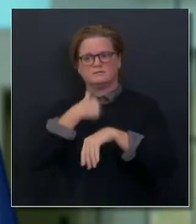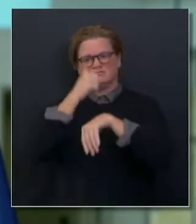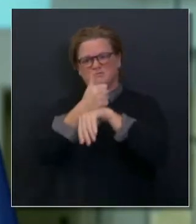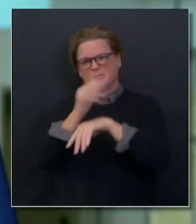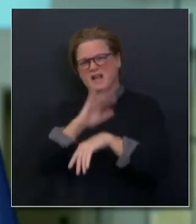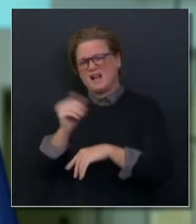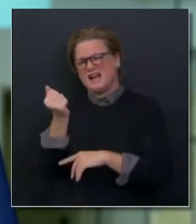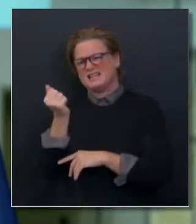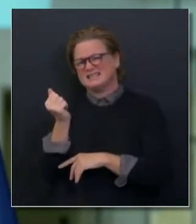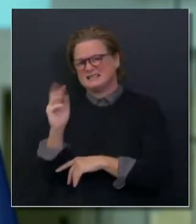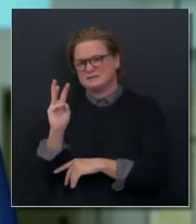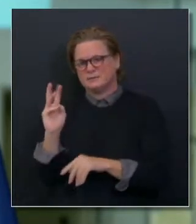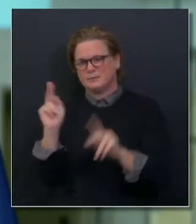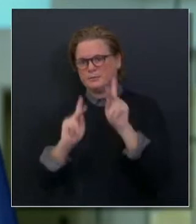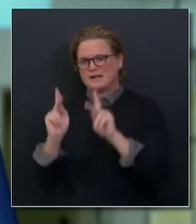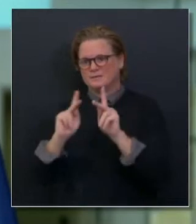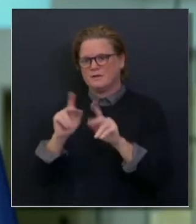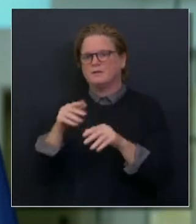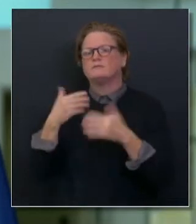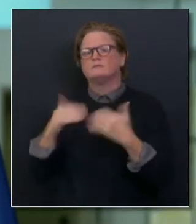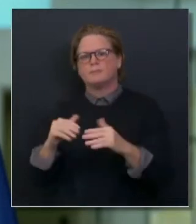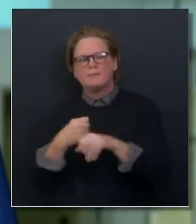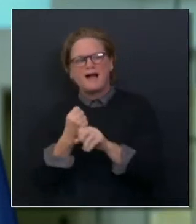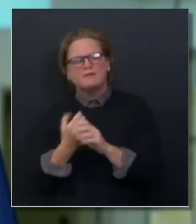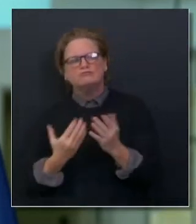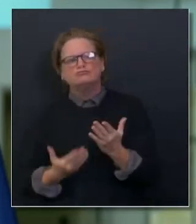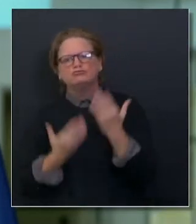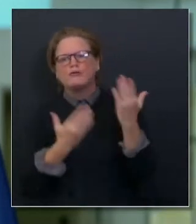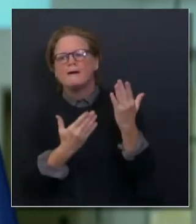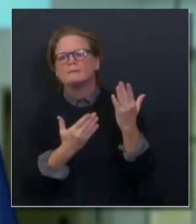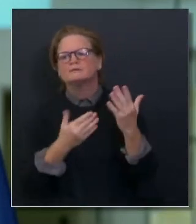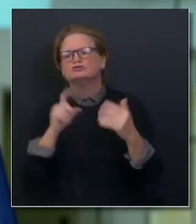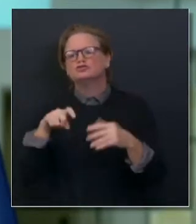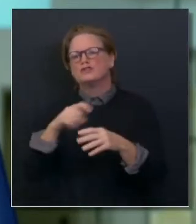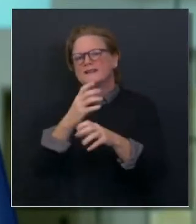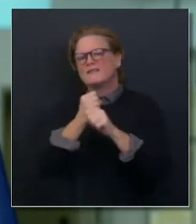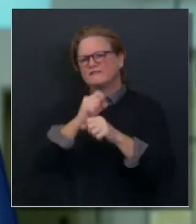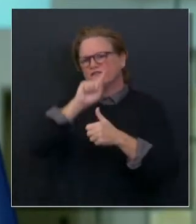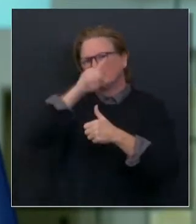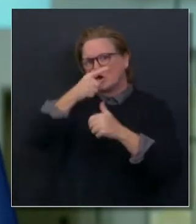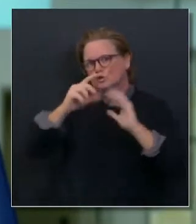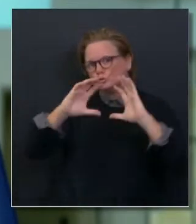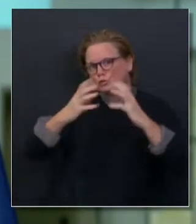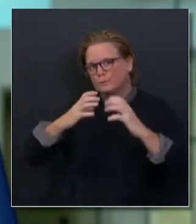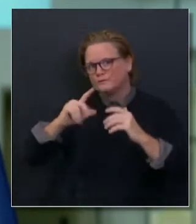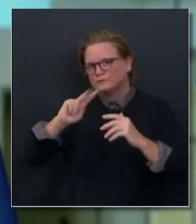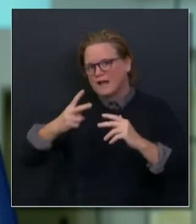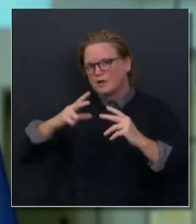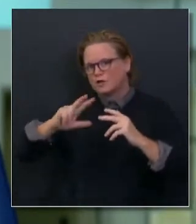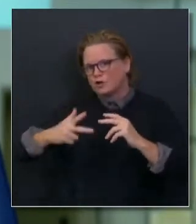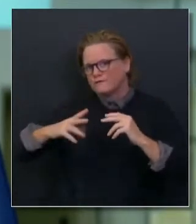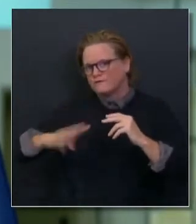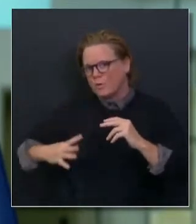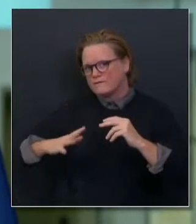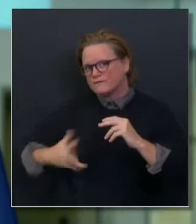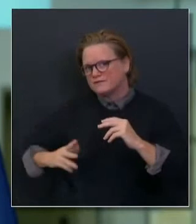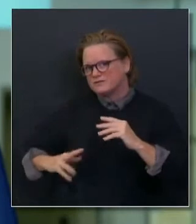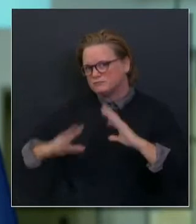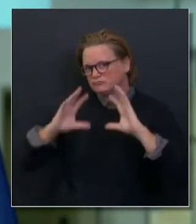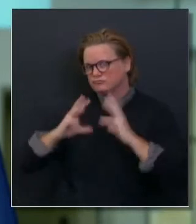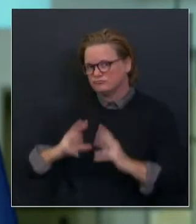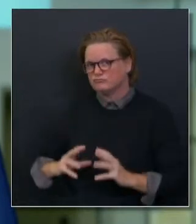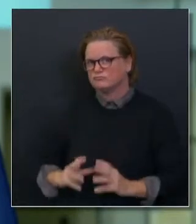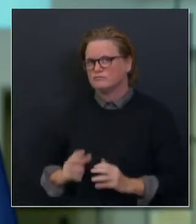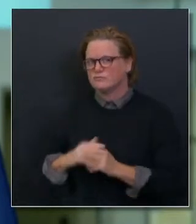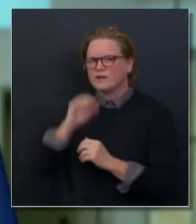making recommendations to a community advisory committee made up of teachers, made up of nurses, made up of people from every